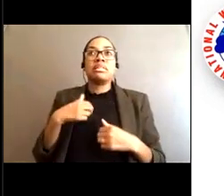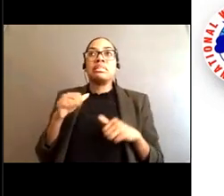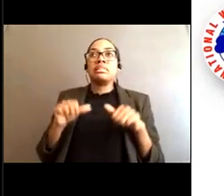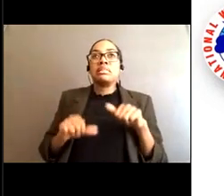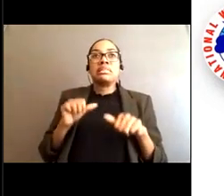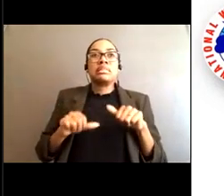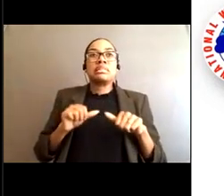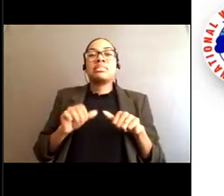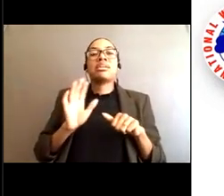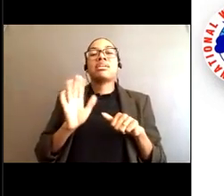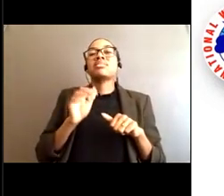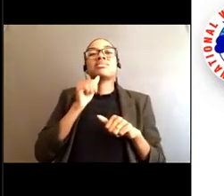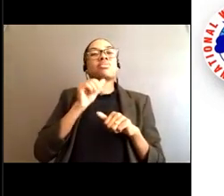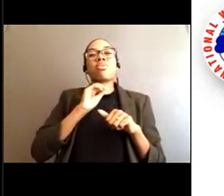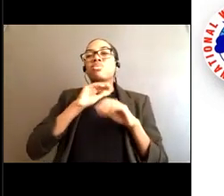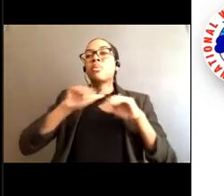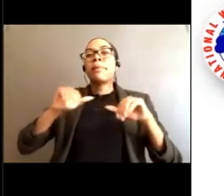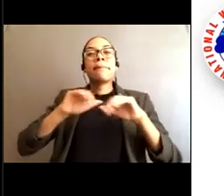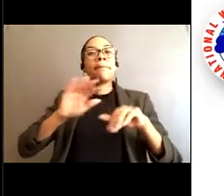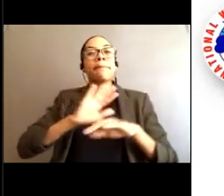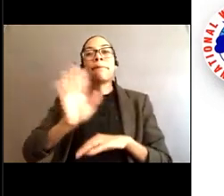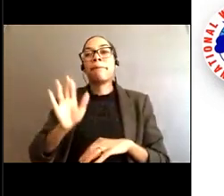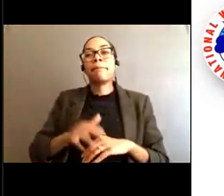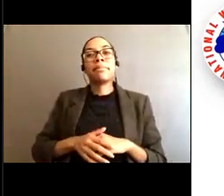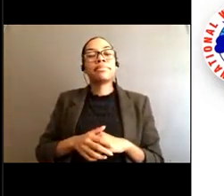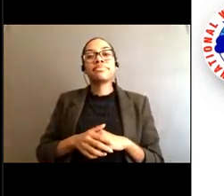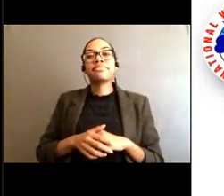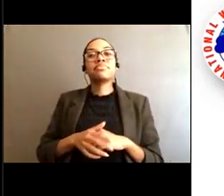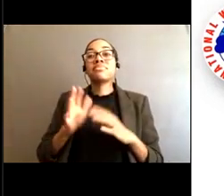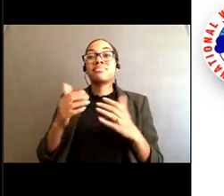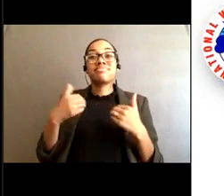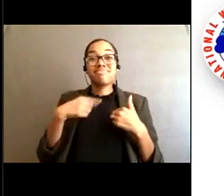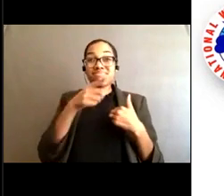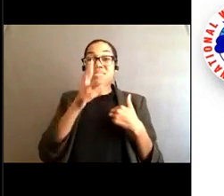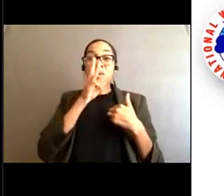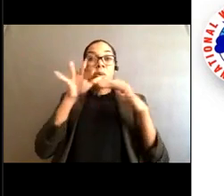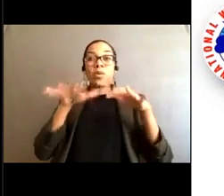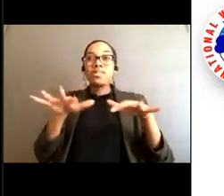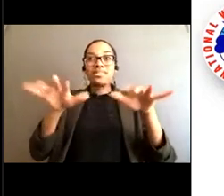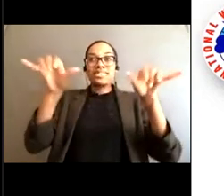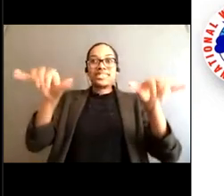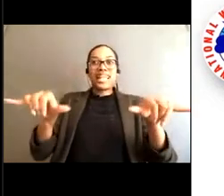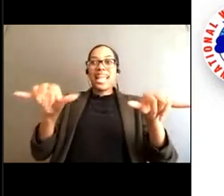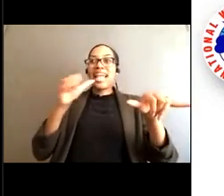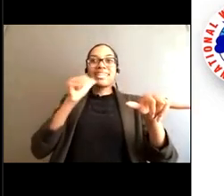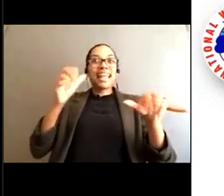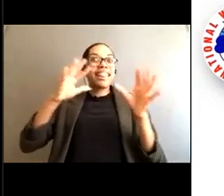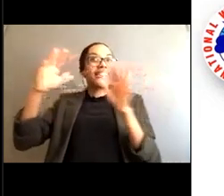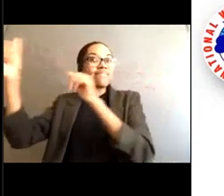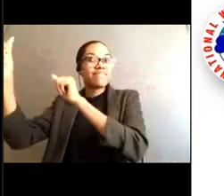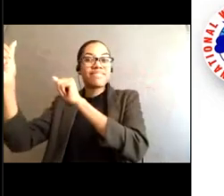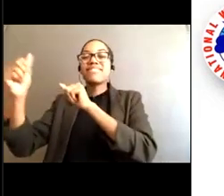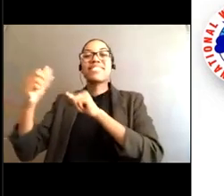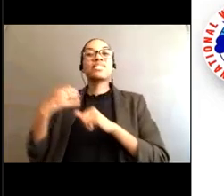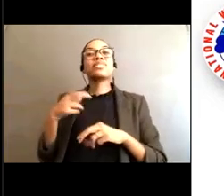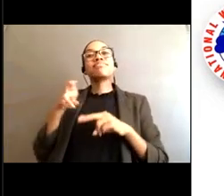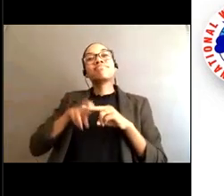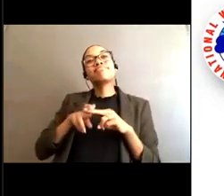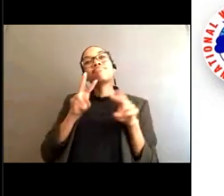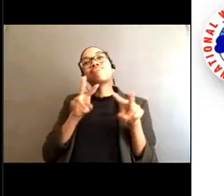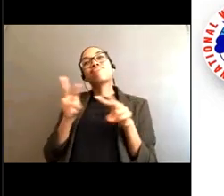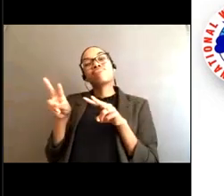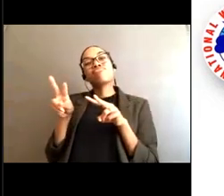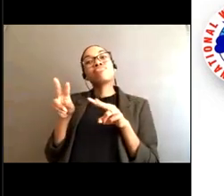Don't go out. The ocean has been there for hundreds if not thousands of years And it will be there again tomorrow